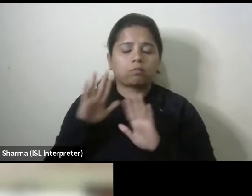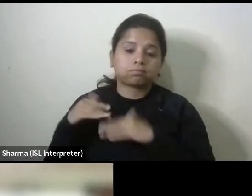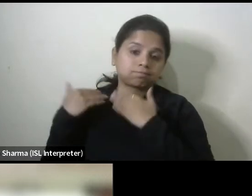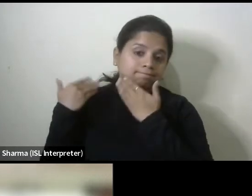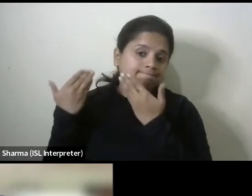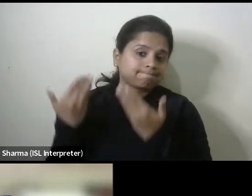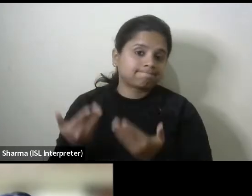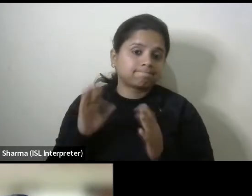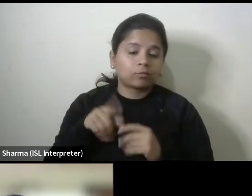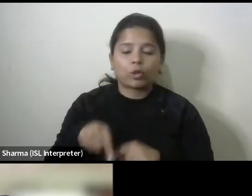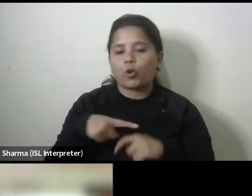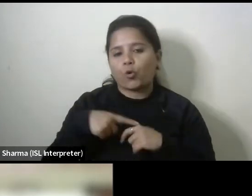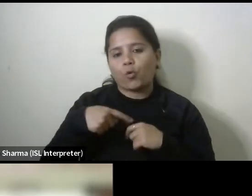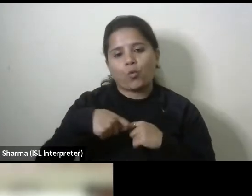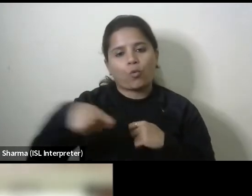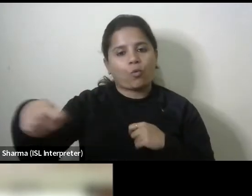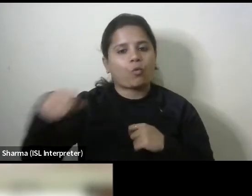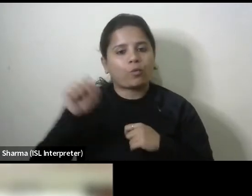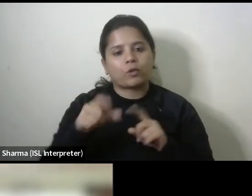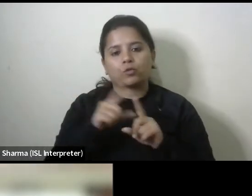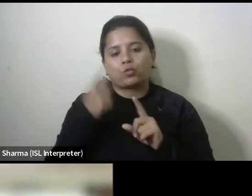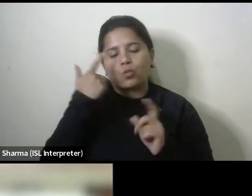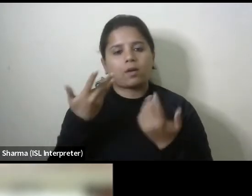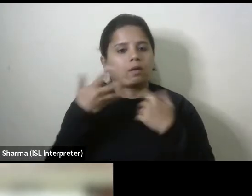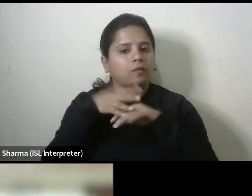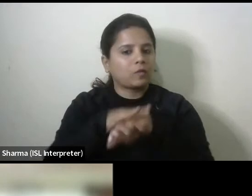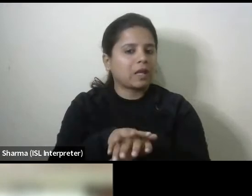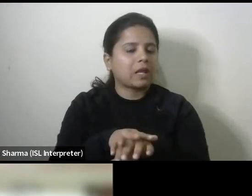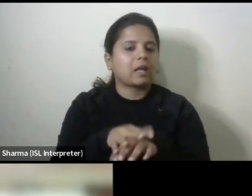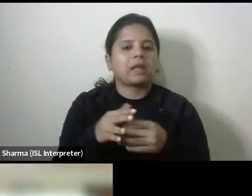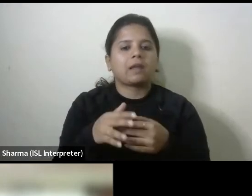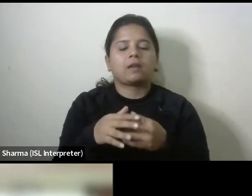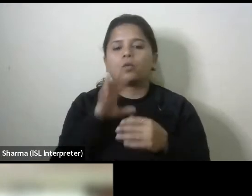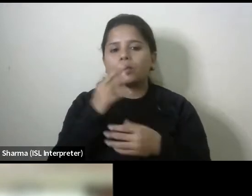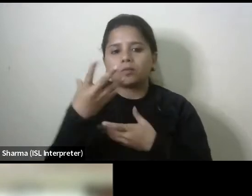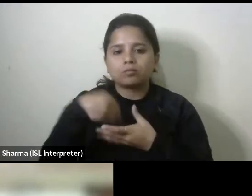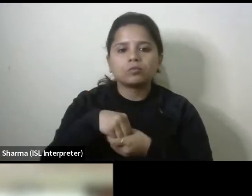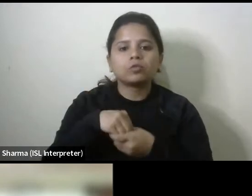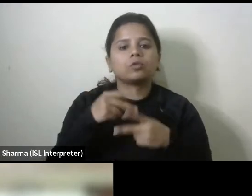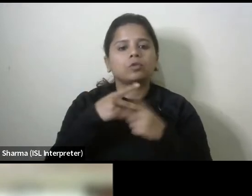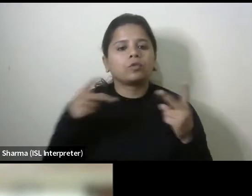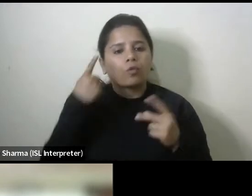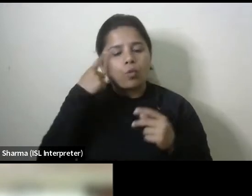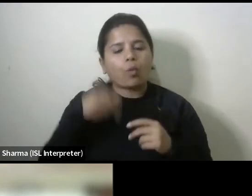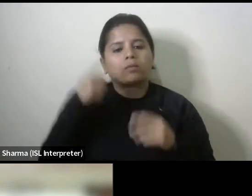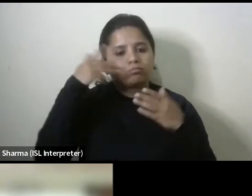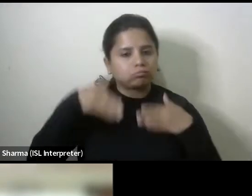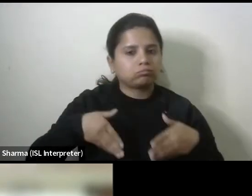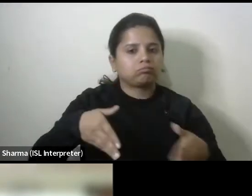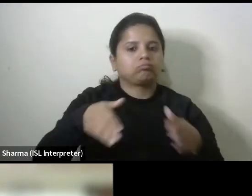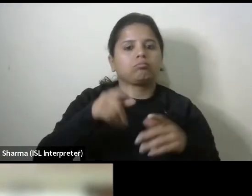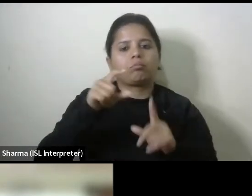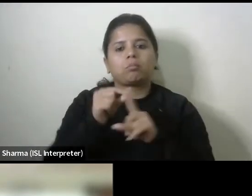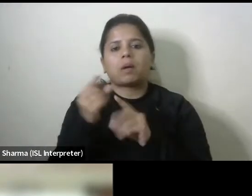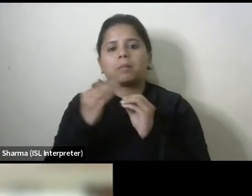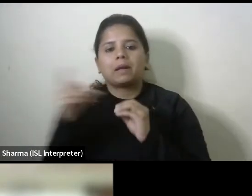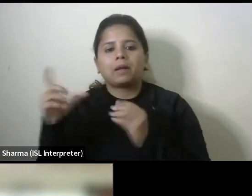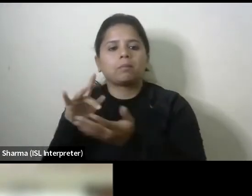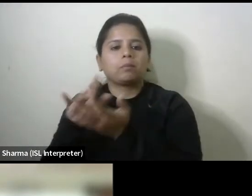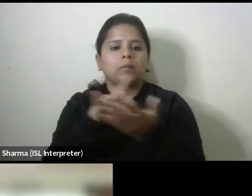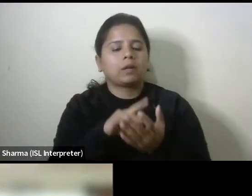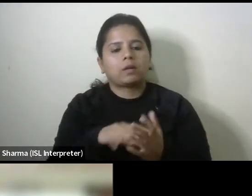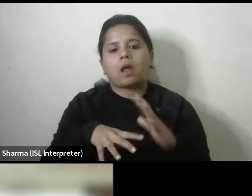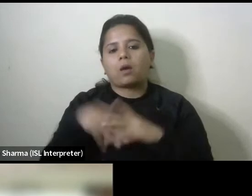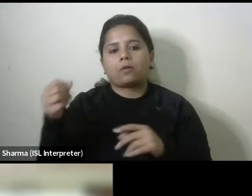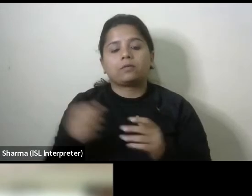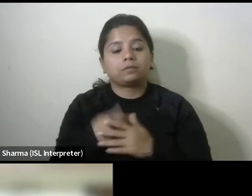there is a long way to go for mainstreaming inclusive design approaches for streets and public spaces in the country and